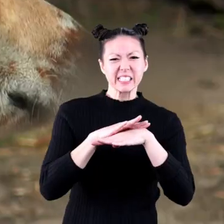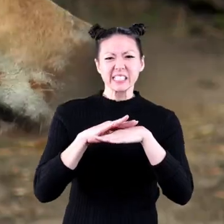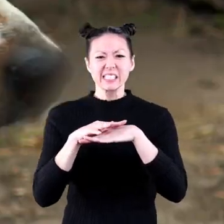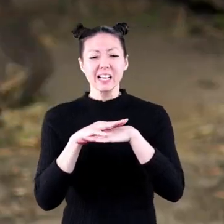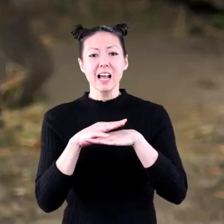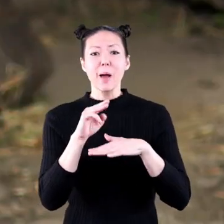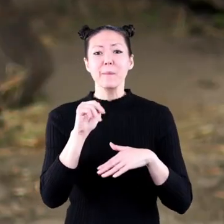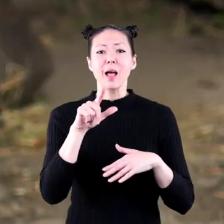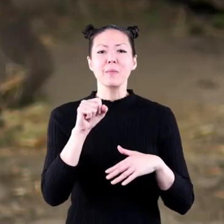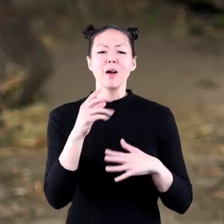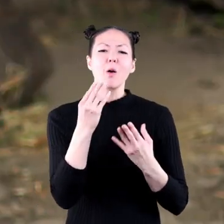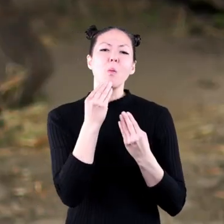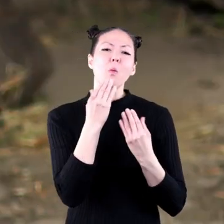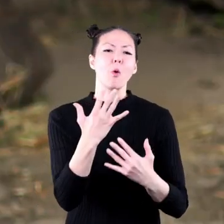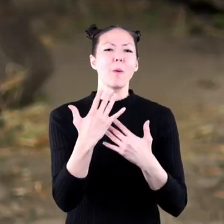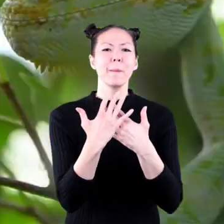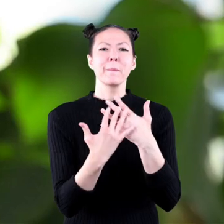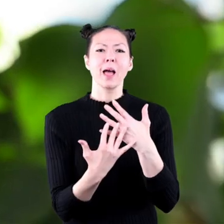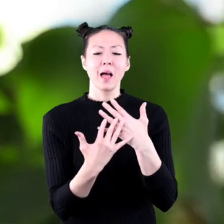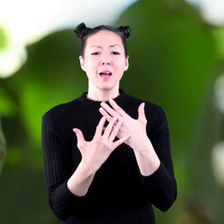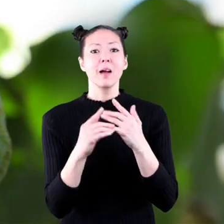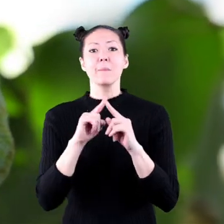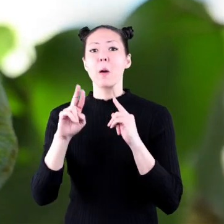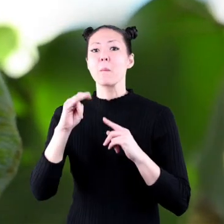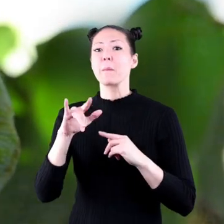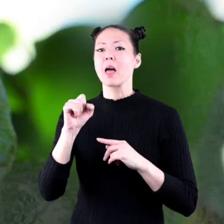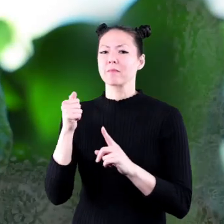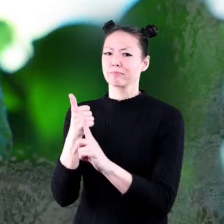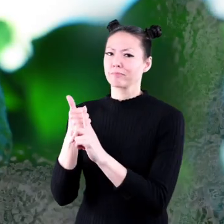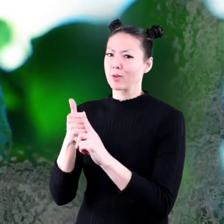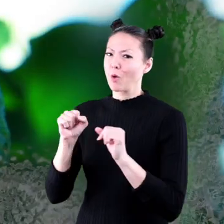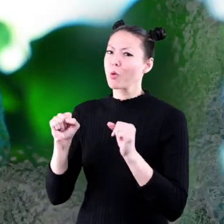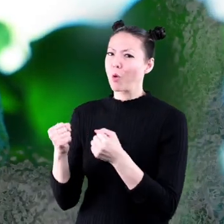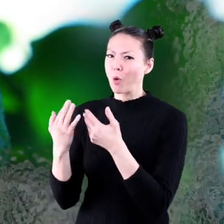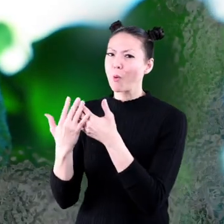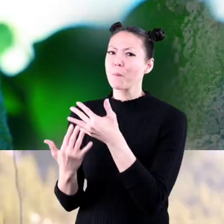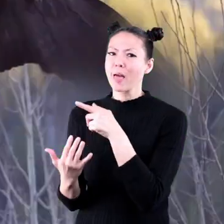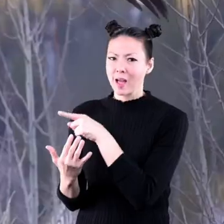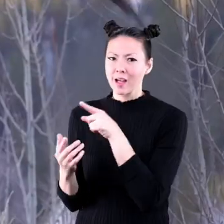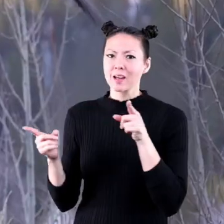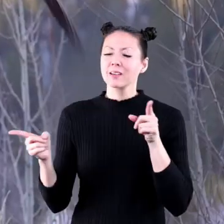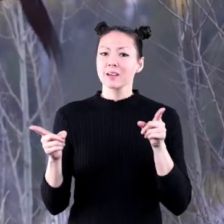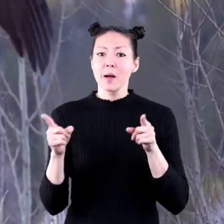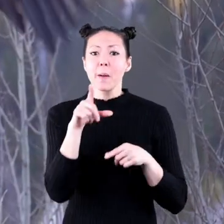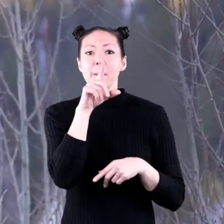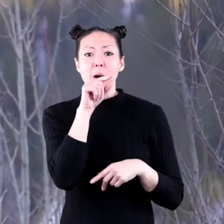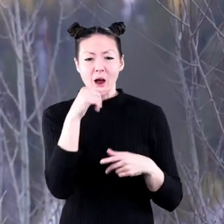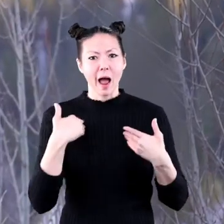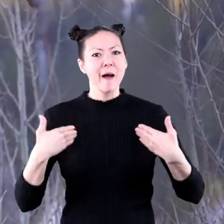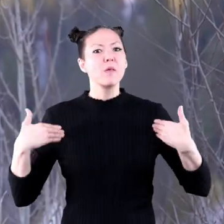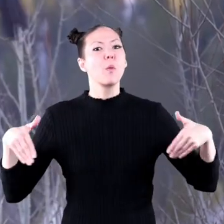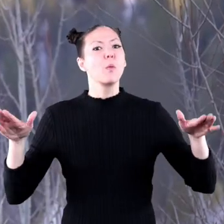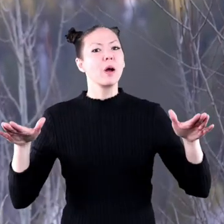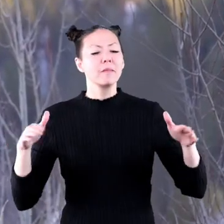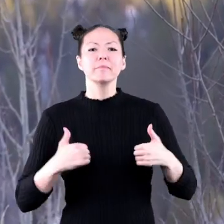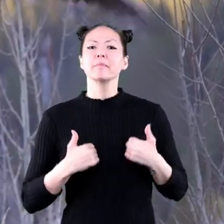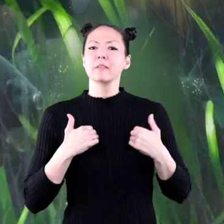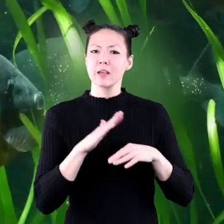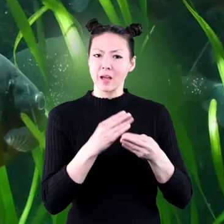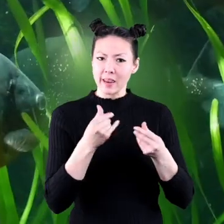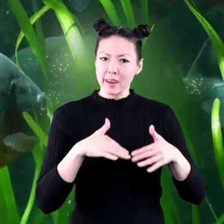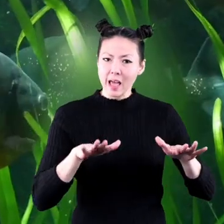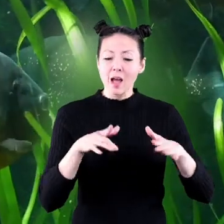Mammals are warm-blooded, but reptiles are cold-blooded. Birds have wings and live on land,